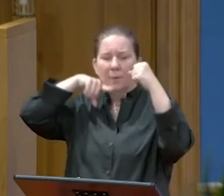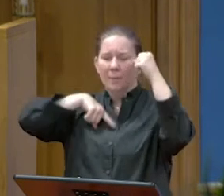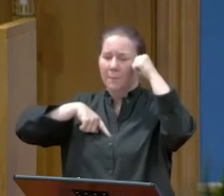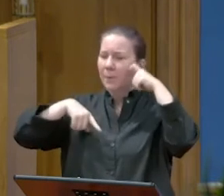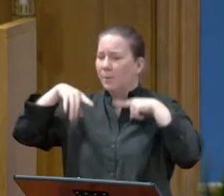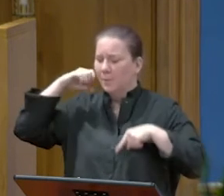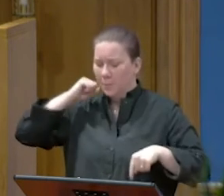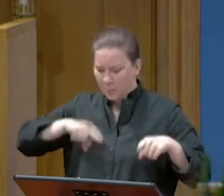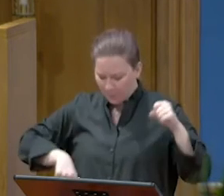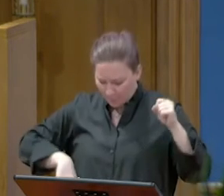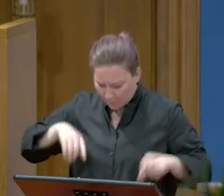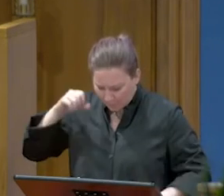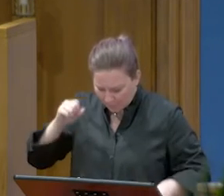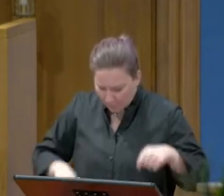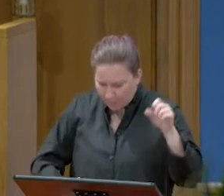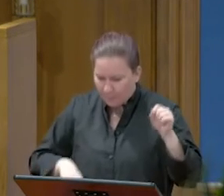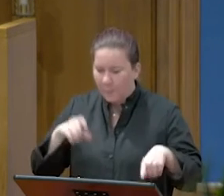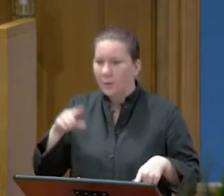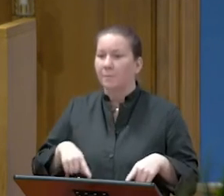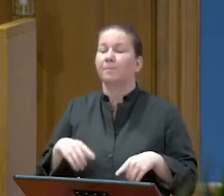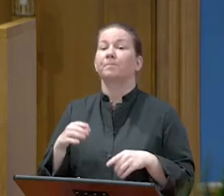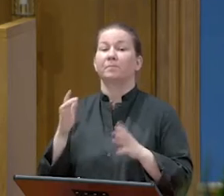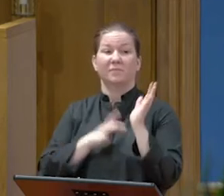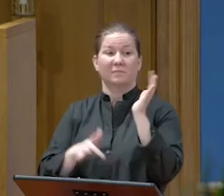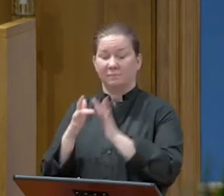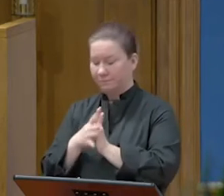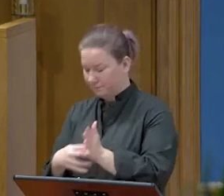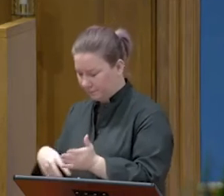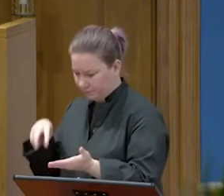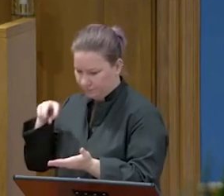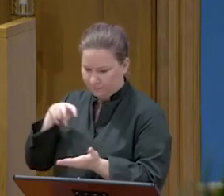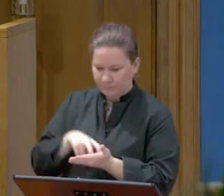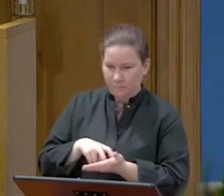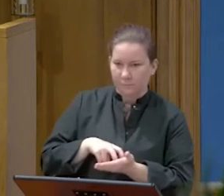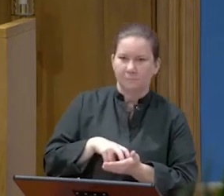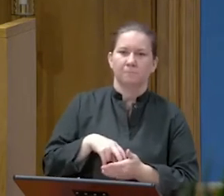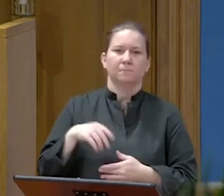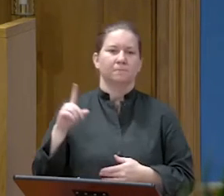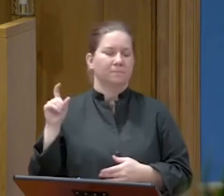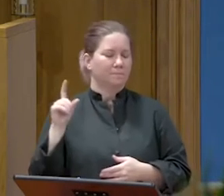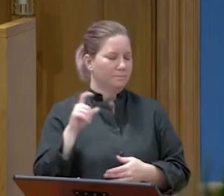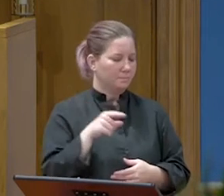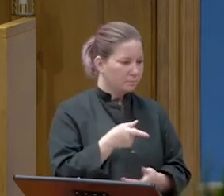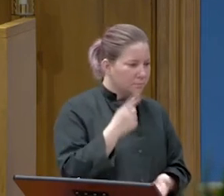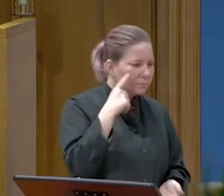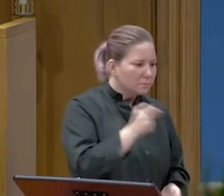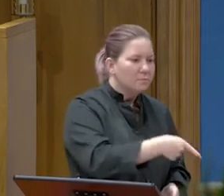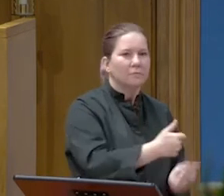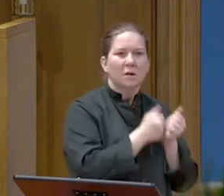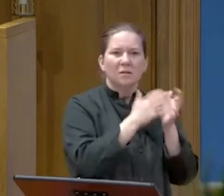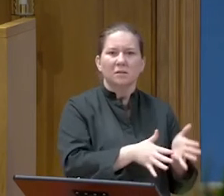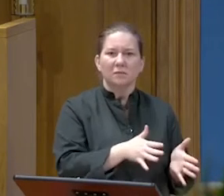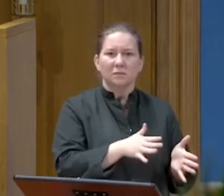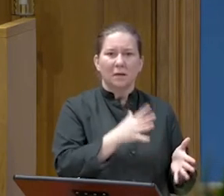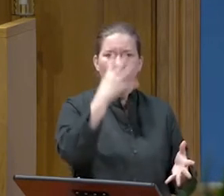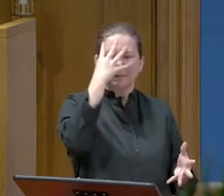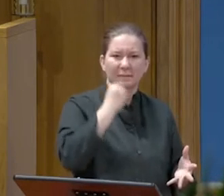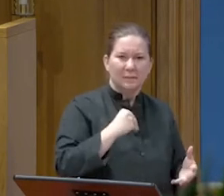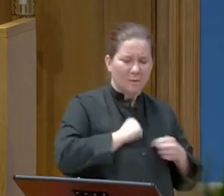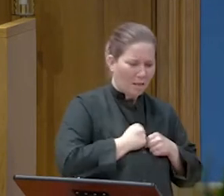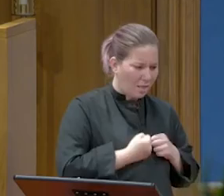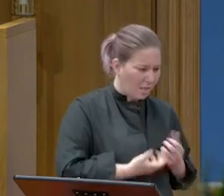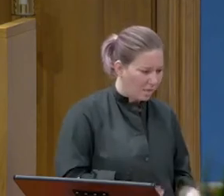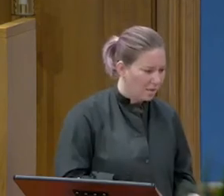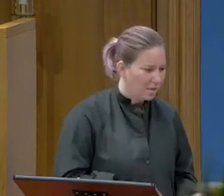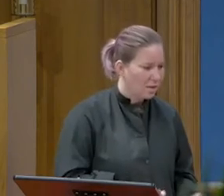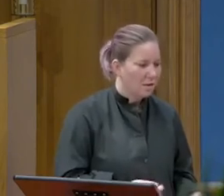to the ground. When he got up from prayer, he came to the disciples and found them sleeping because of grief. And he said